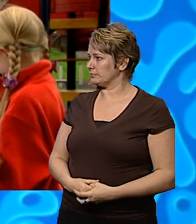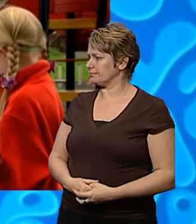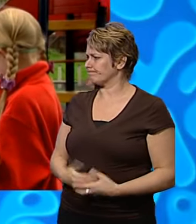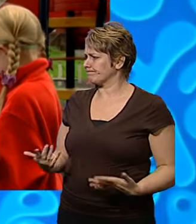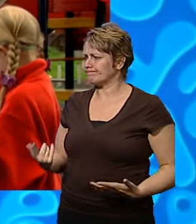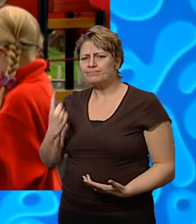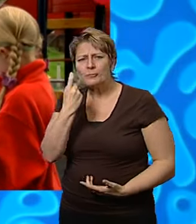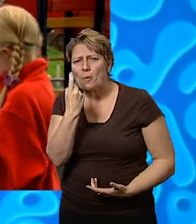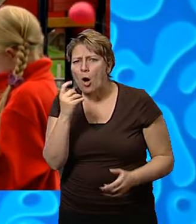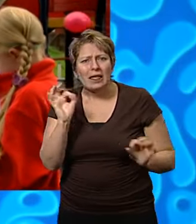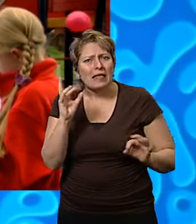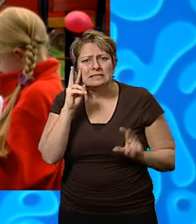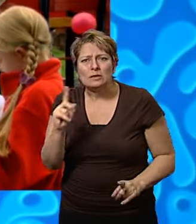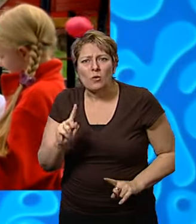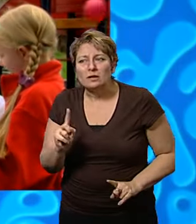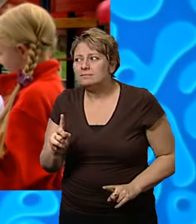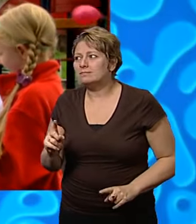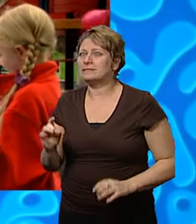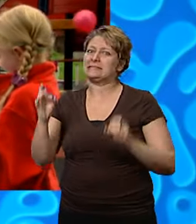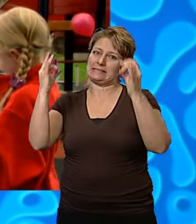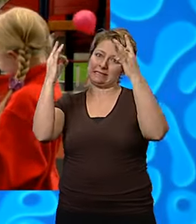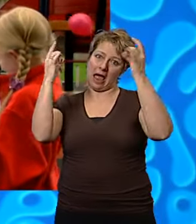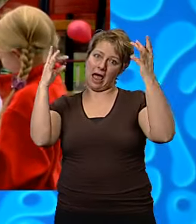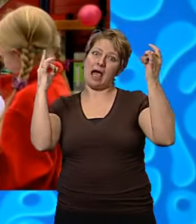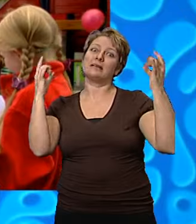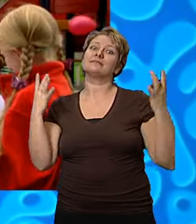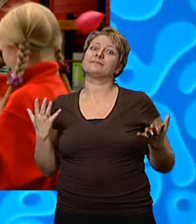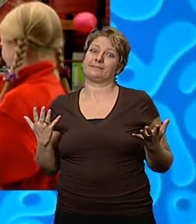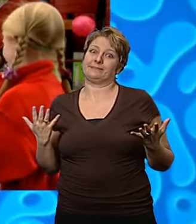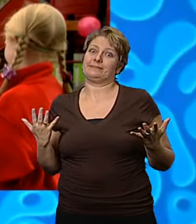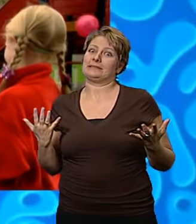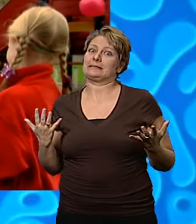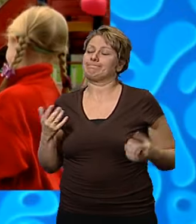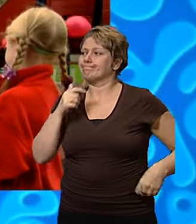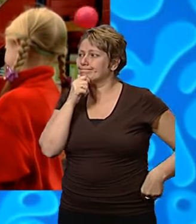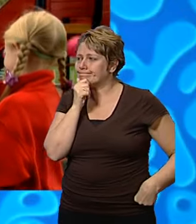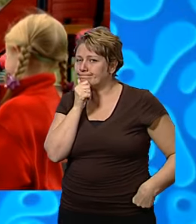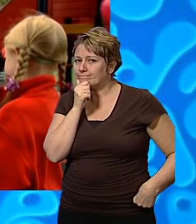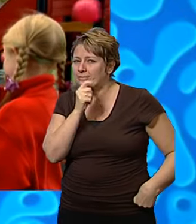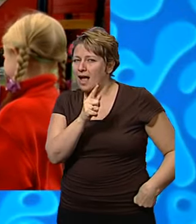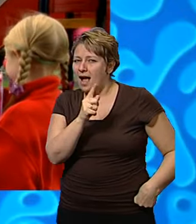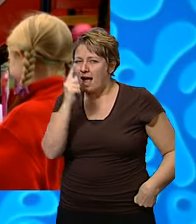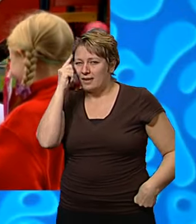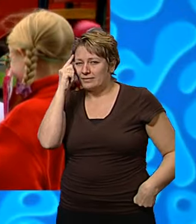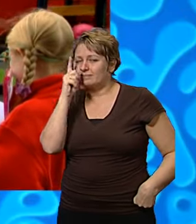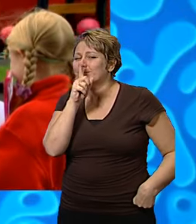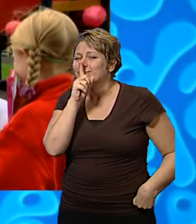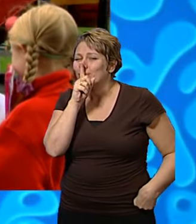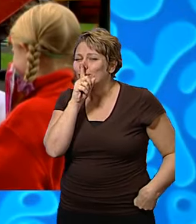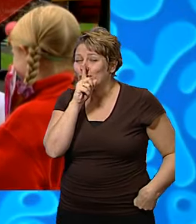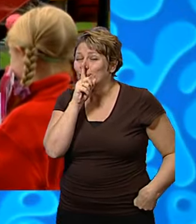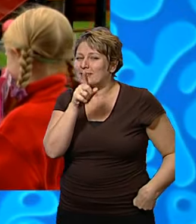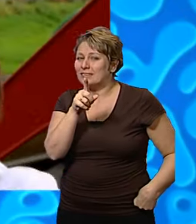the one thing we didn't see? The stars! I know. But actually, can I let you in on a big